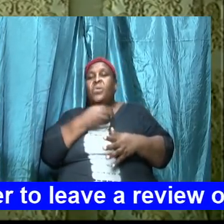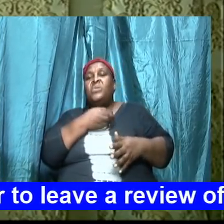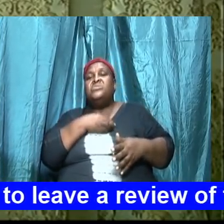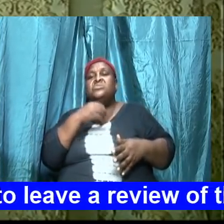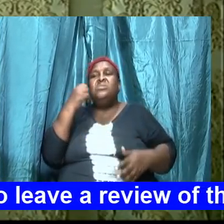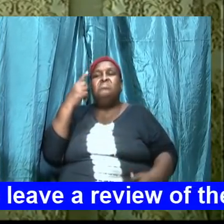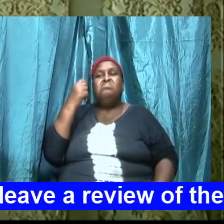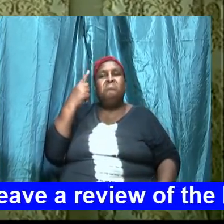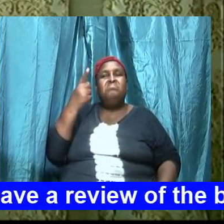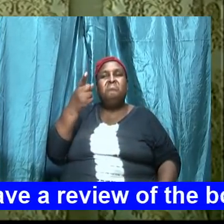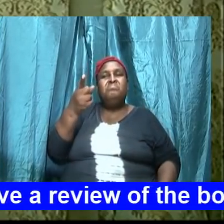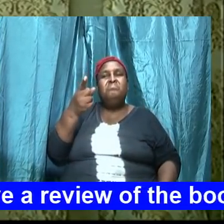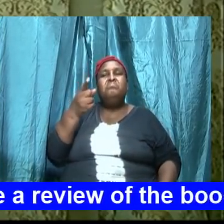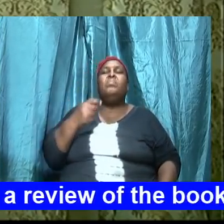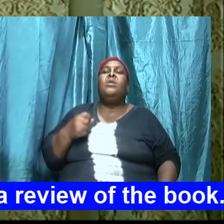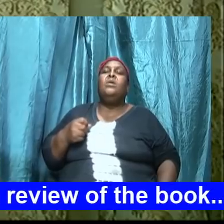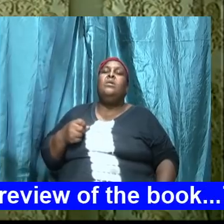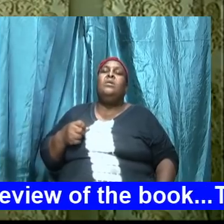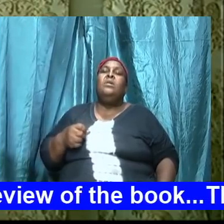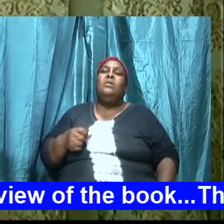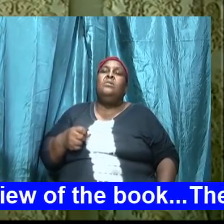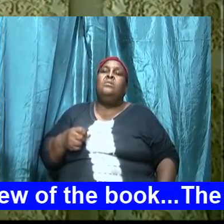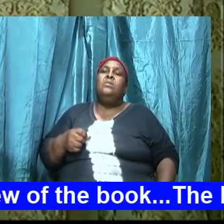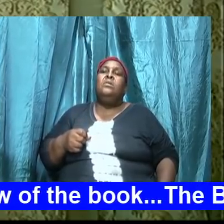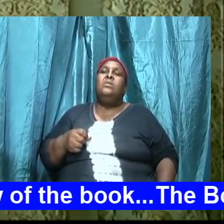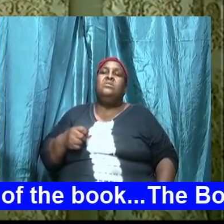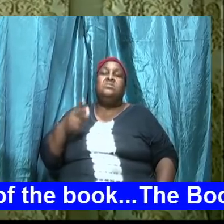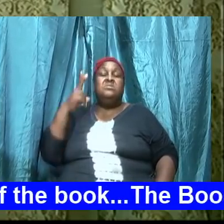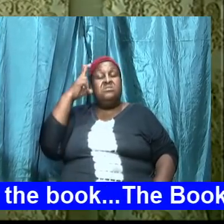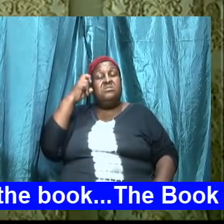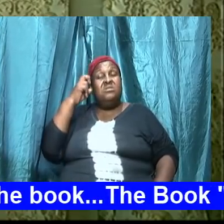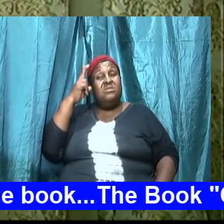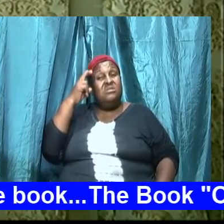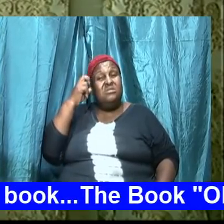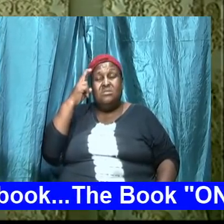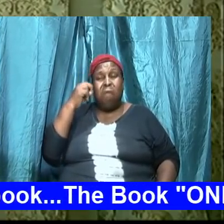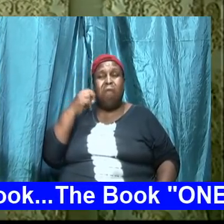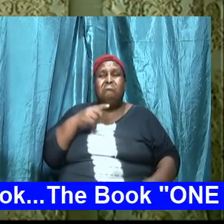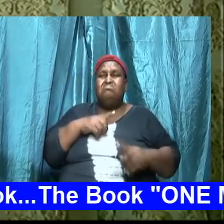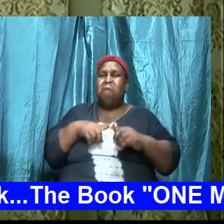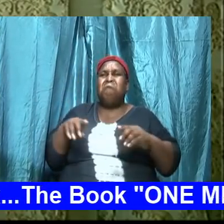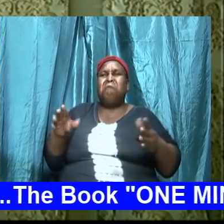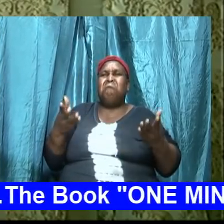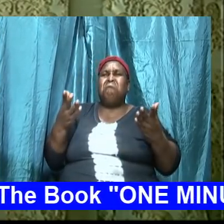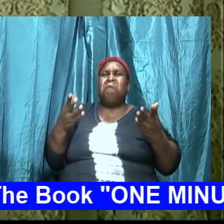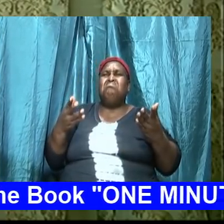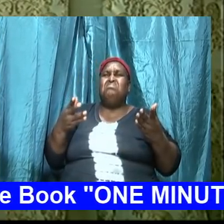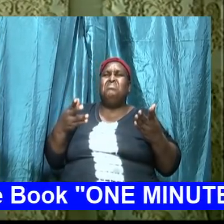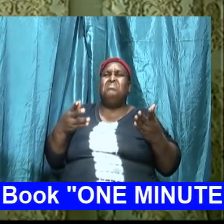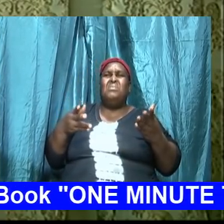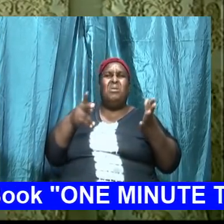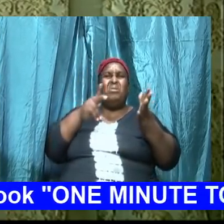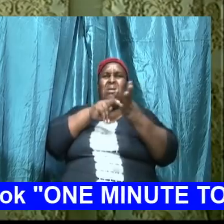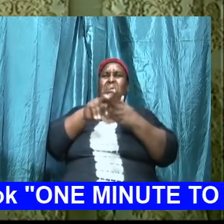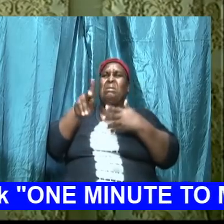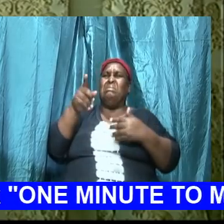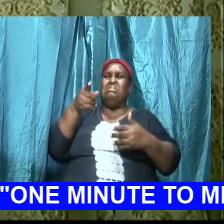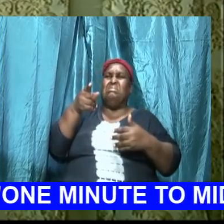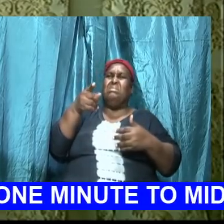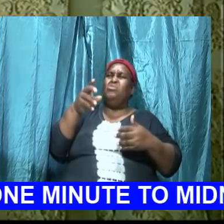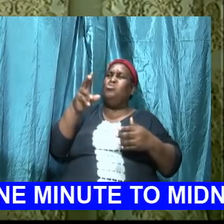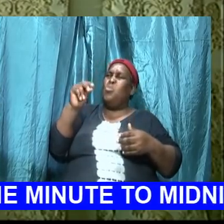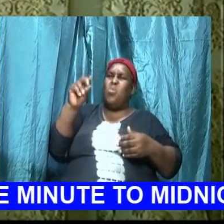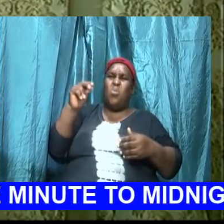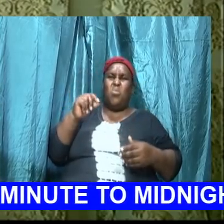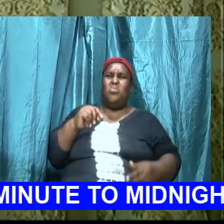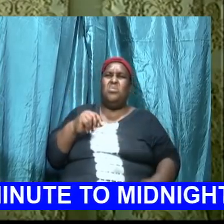samuel 17 verse 11 satan never satan not going to chapping the body and push a soul through the body